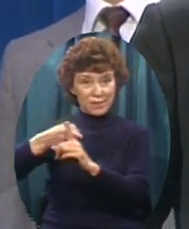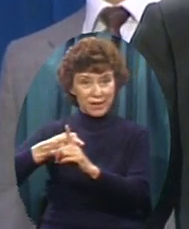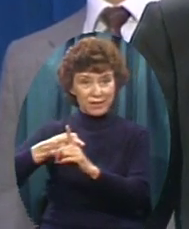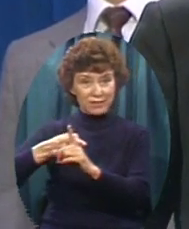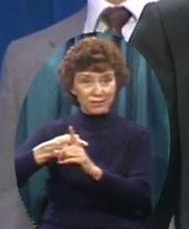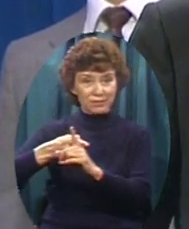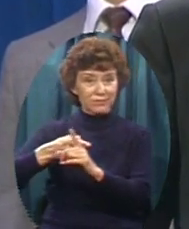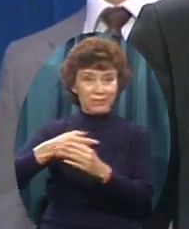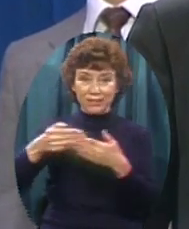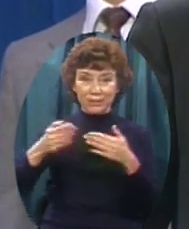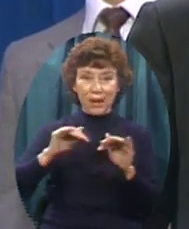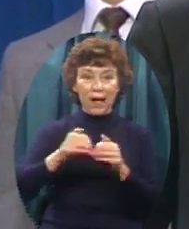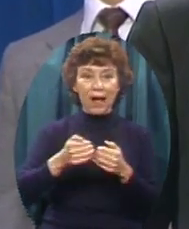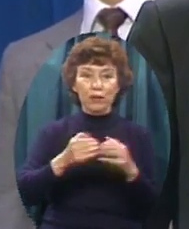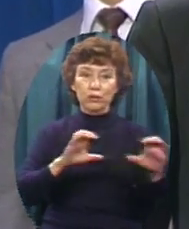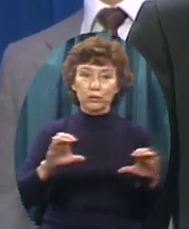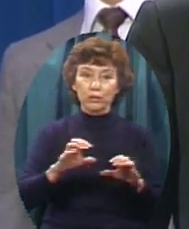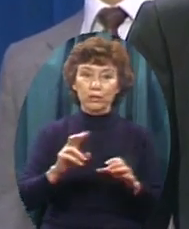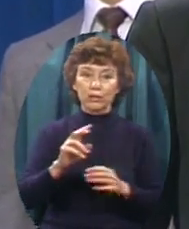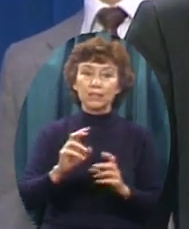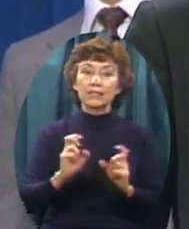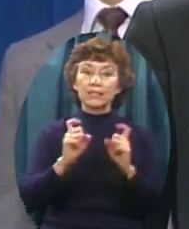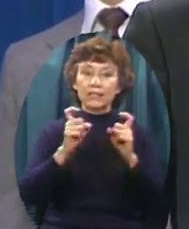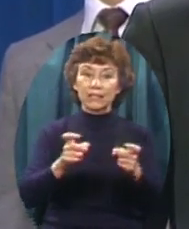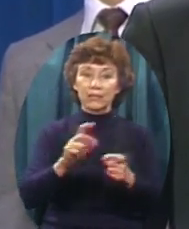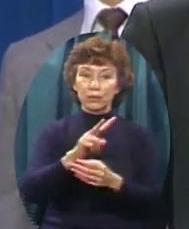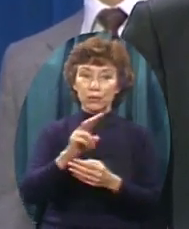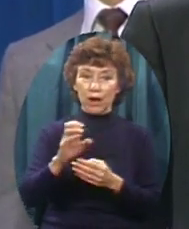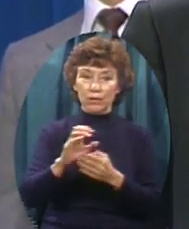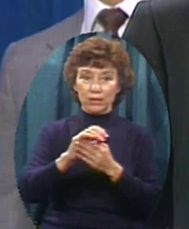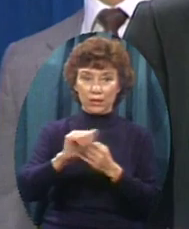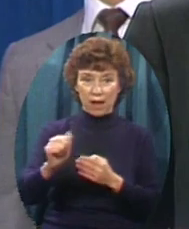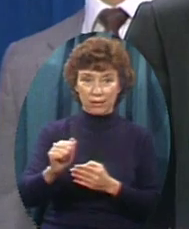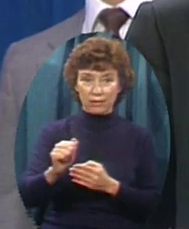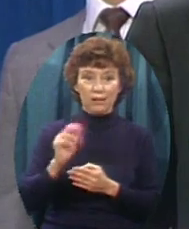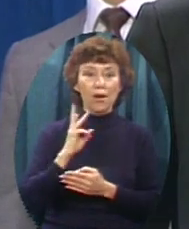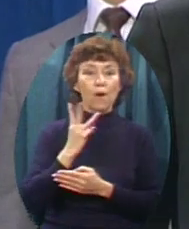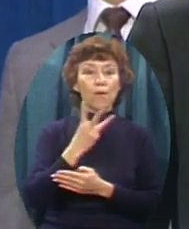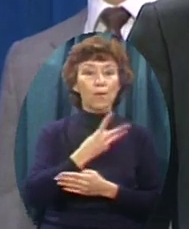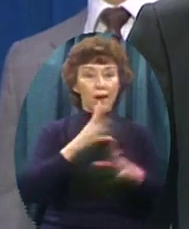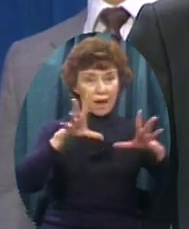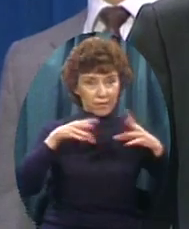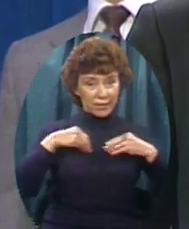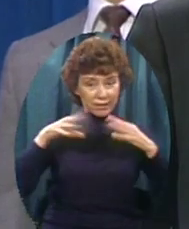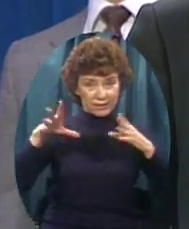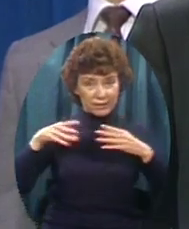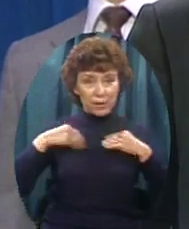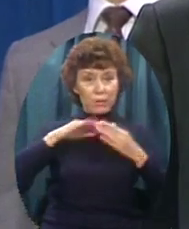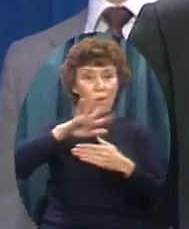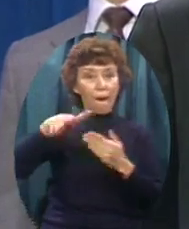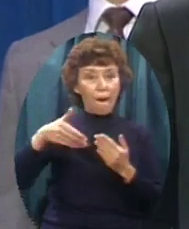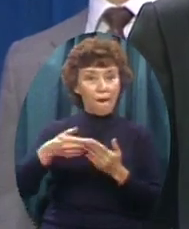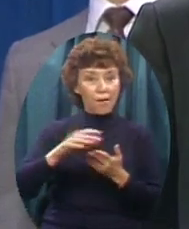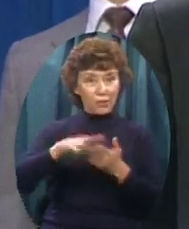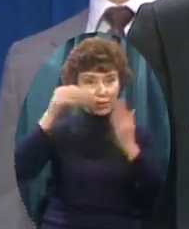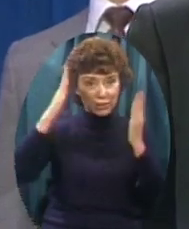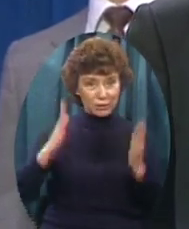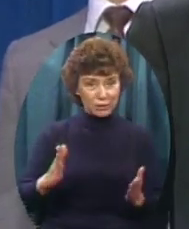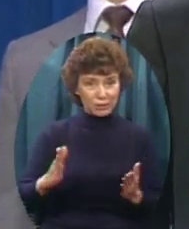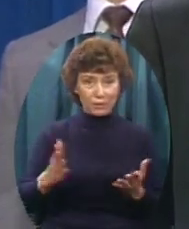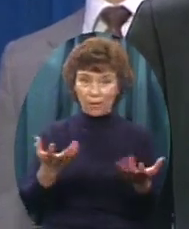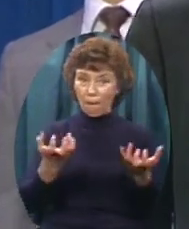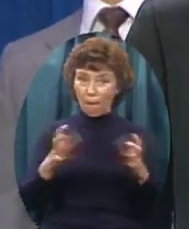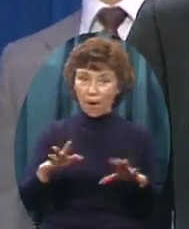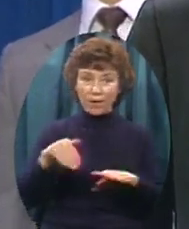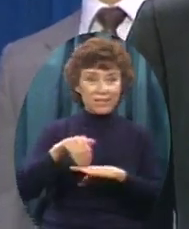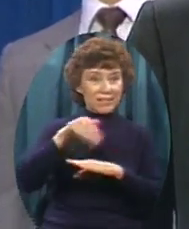needs are not yet met. Obviously, we're sending nobody home. We're just trusting God to speak to you, to call that toll-free number today.